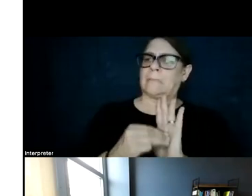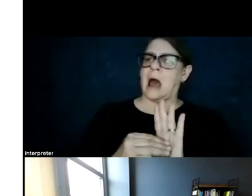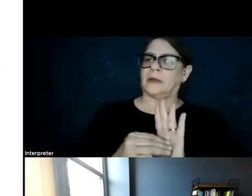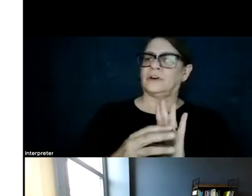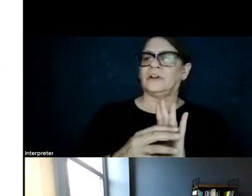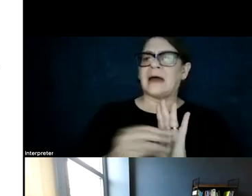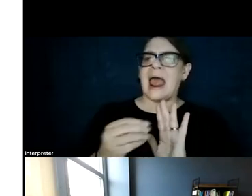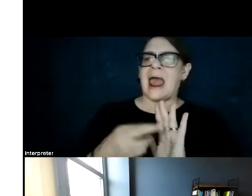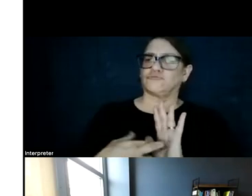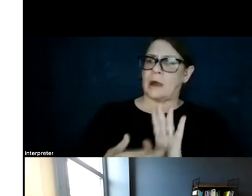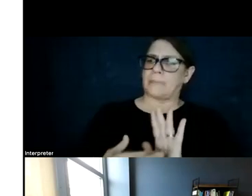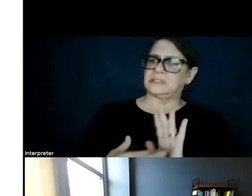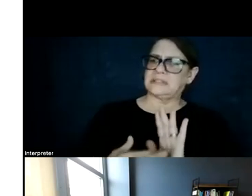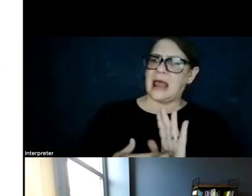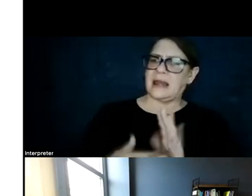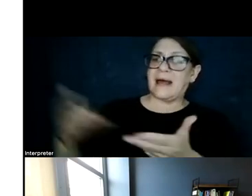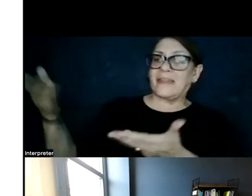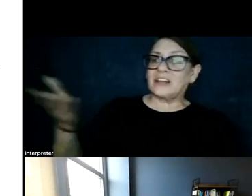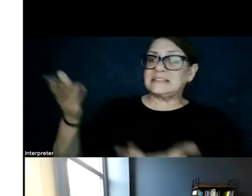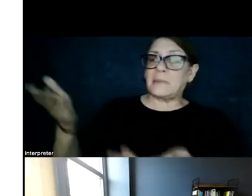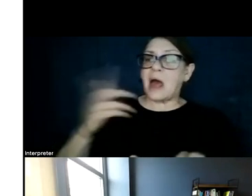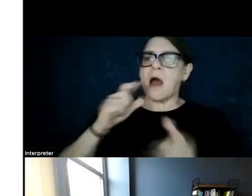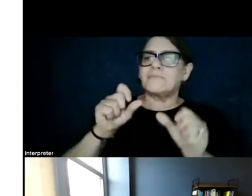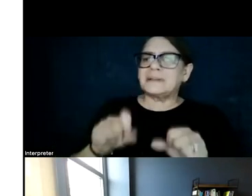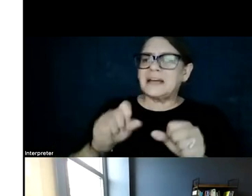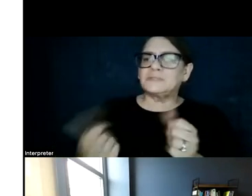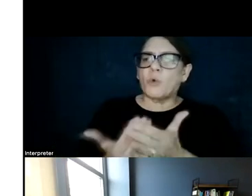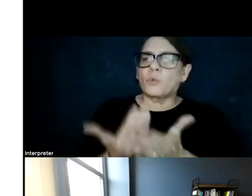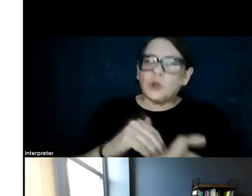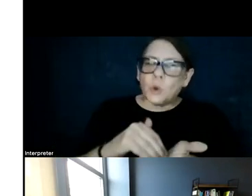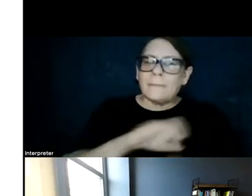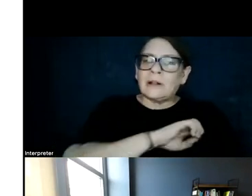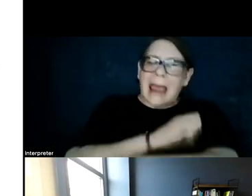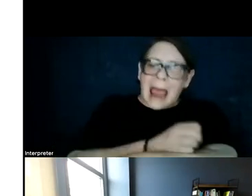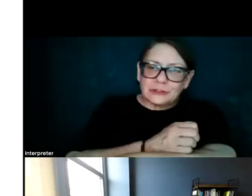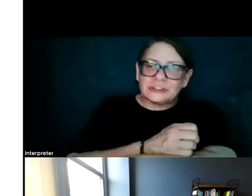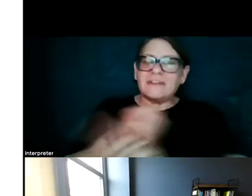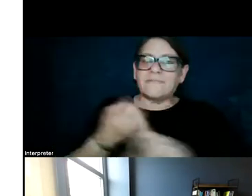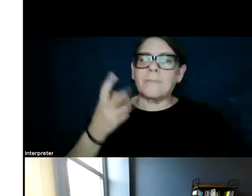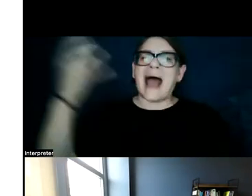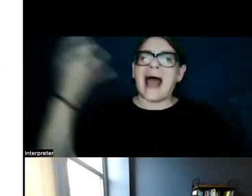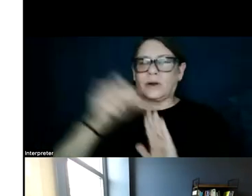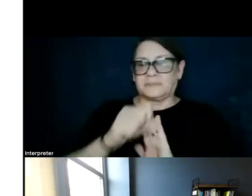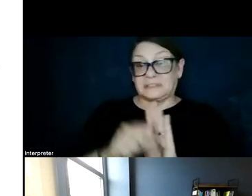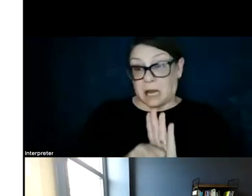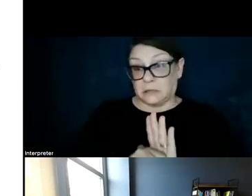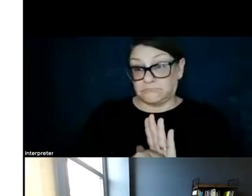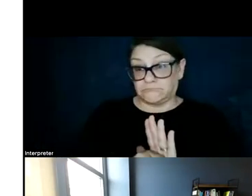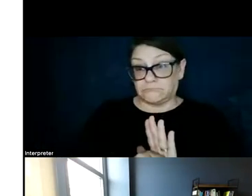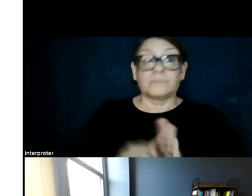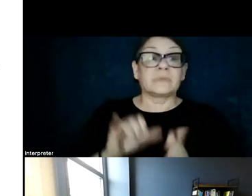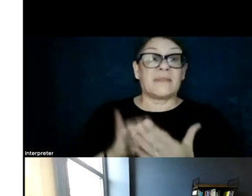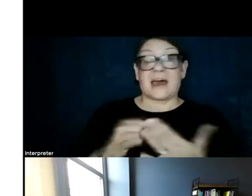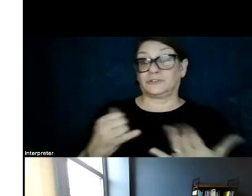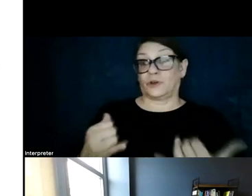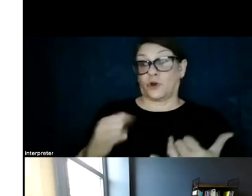represent the supply of potential renewable electricity and transmission from out of state. And that is the current